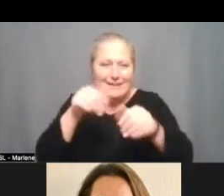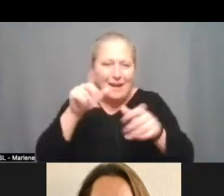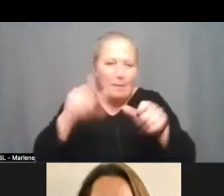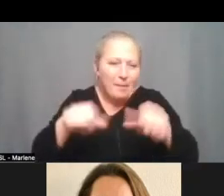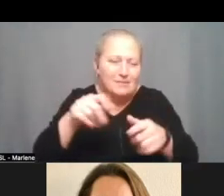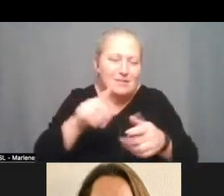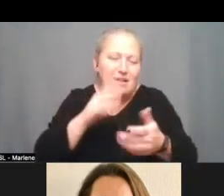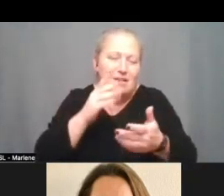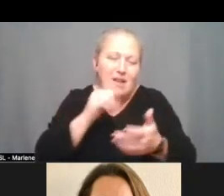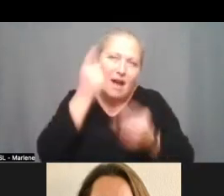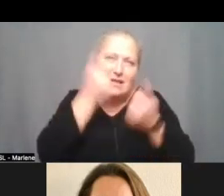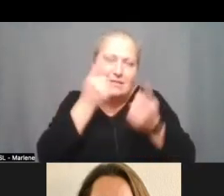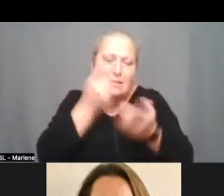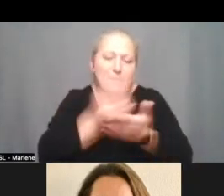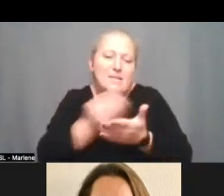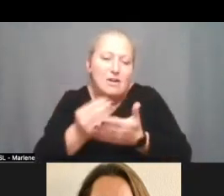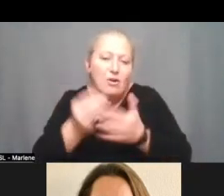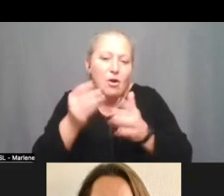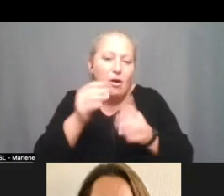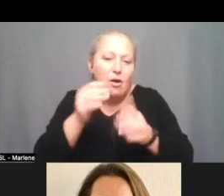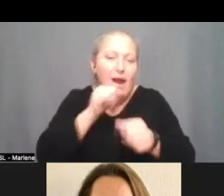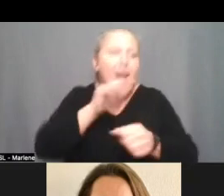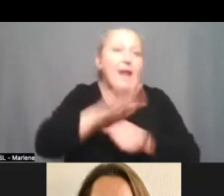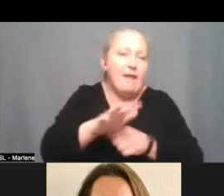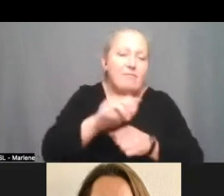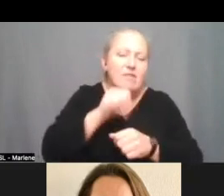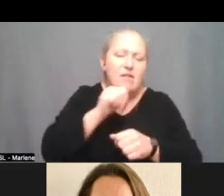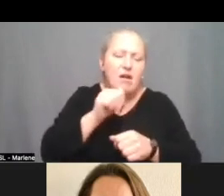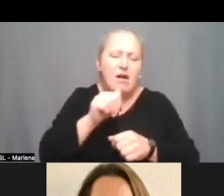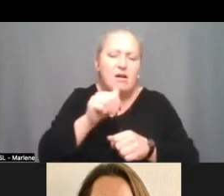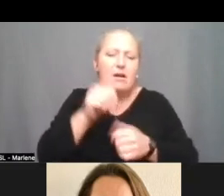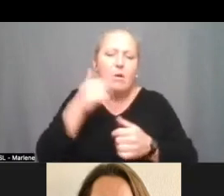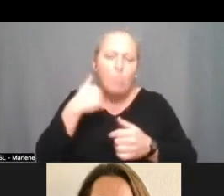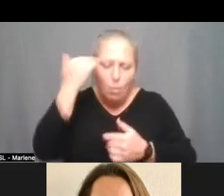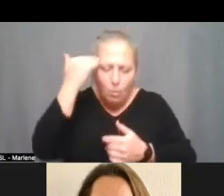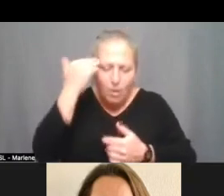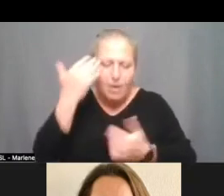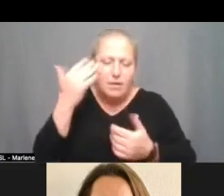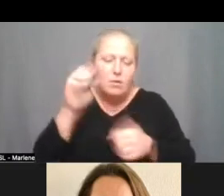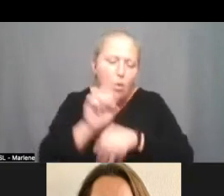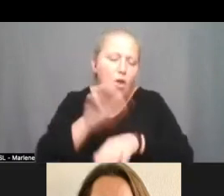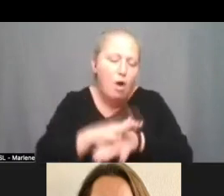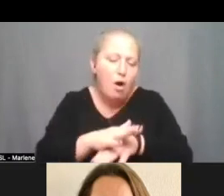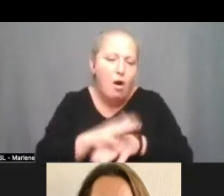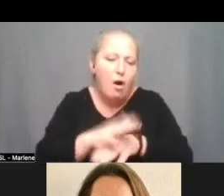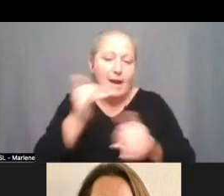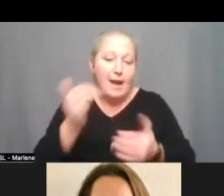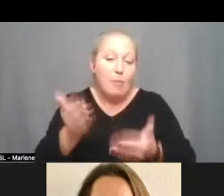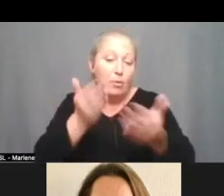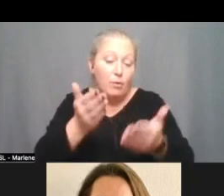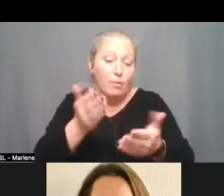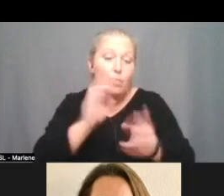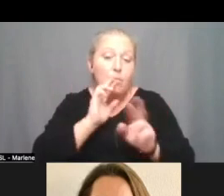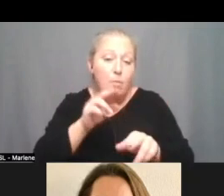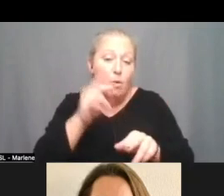um deficiency but it's something we're aware of and working on so we're bringing forward the reports unite for